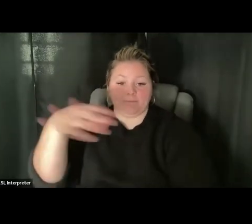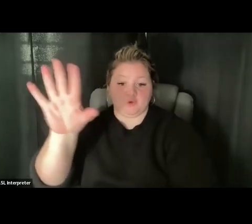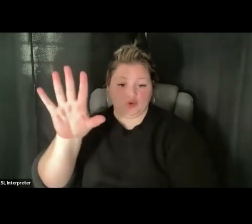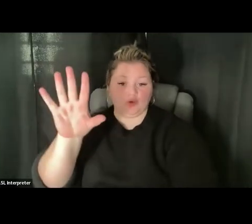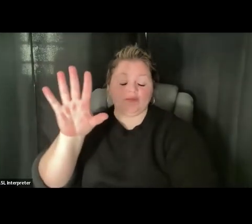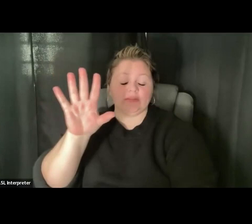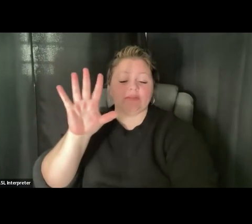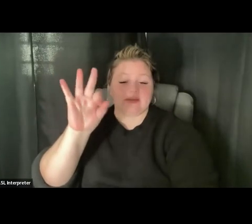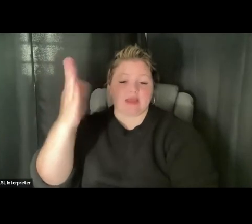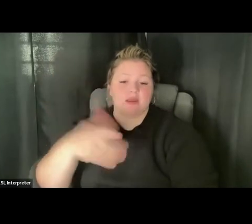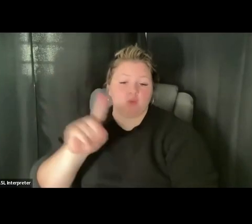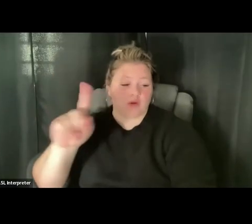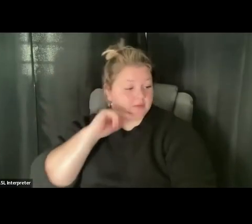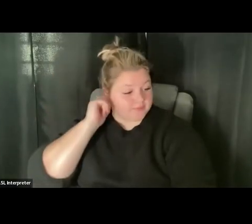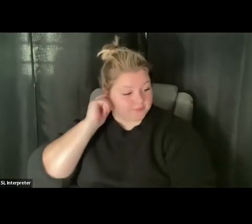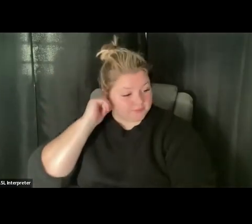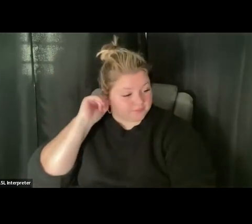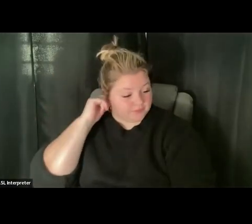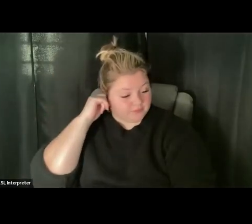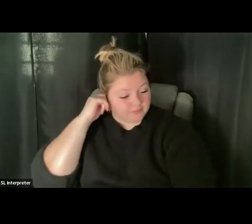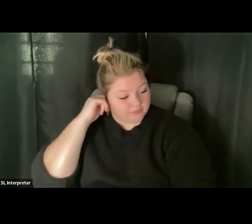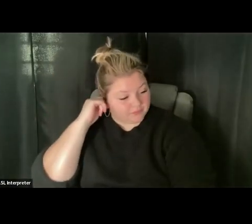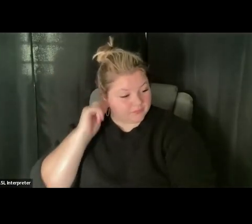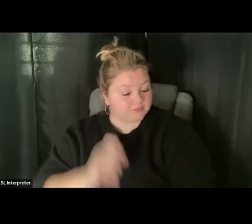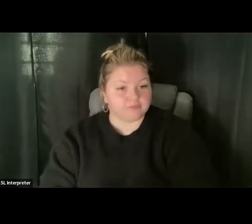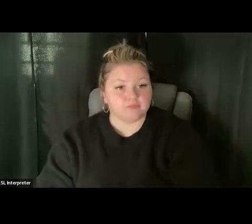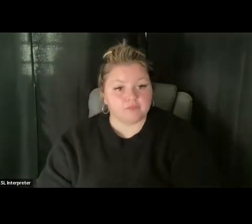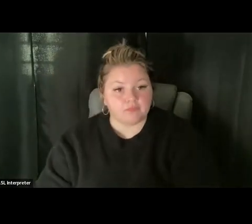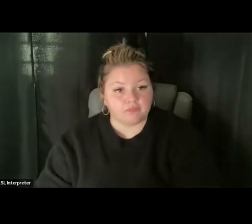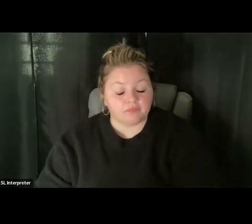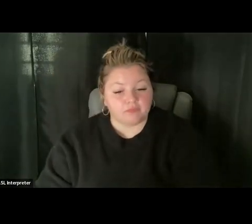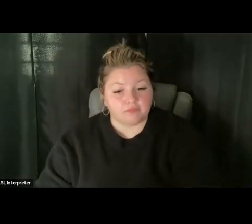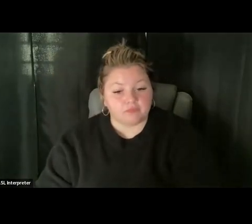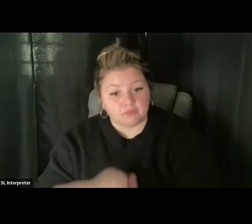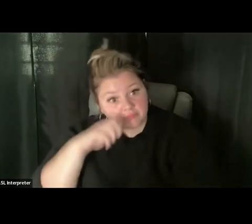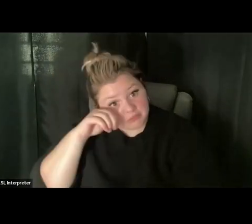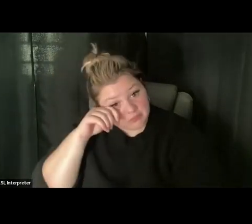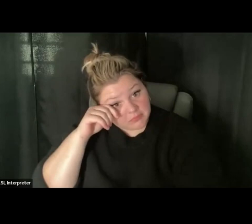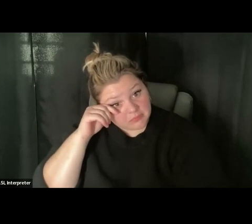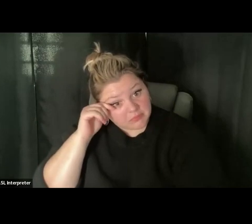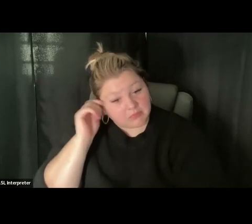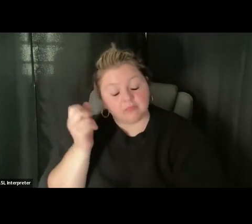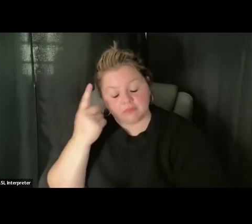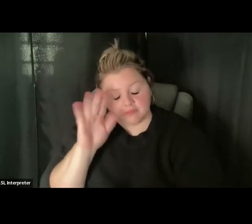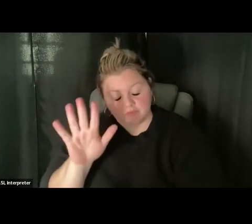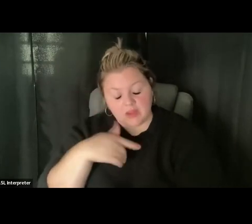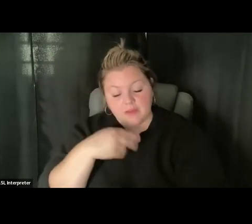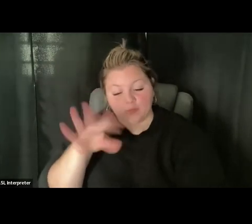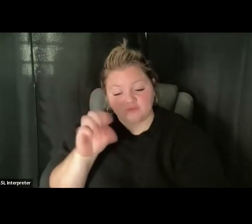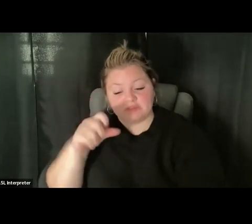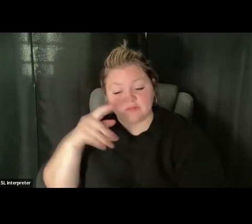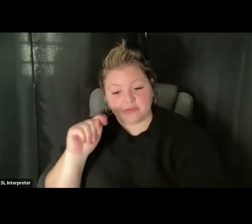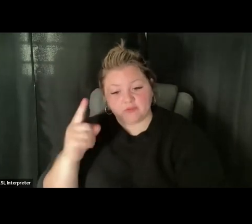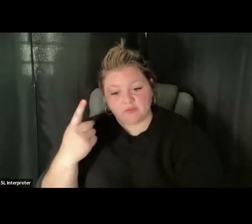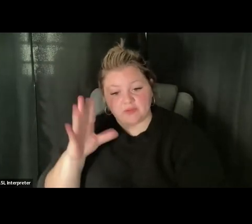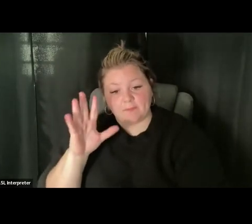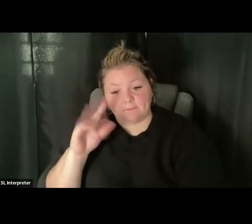and my roommate put in a. Oh, sorry. Back up. I moved on 9-1, but I understand